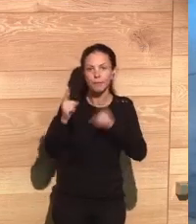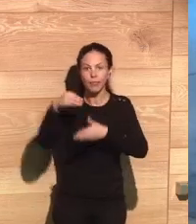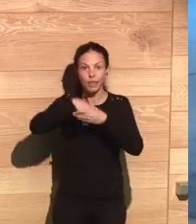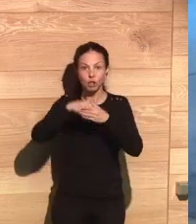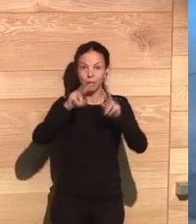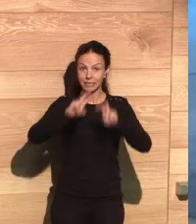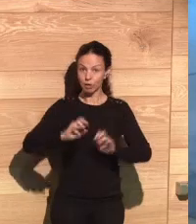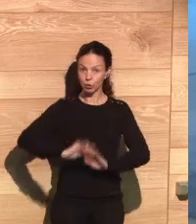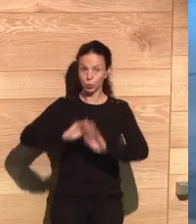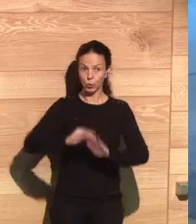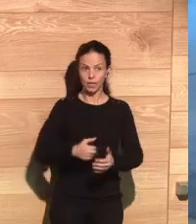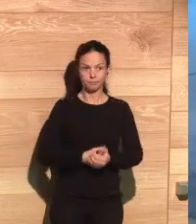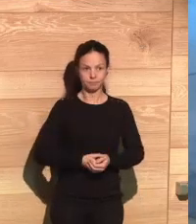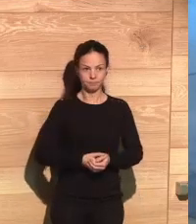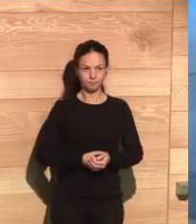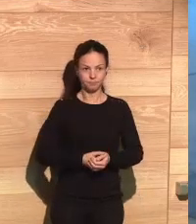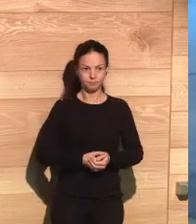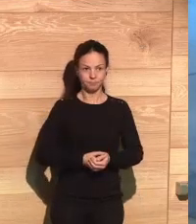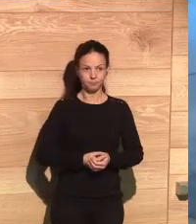findings of your research?